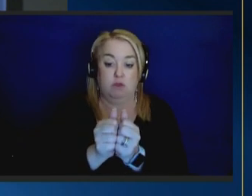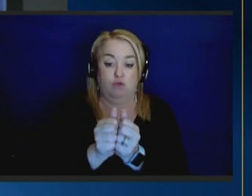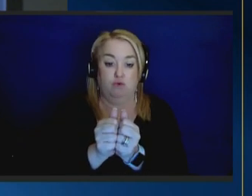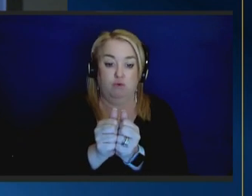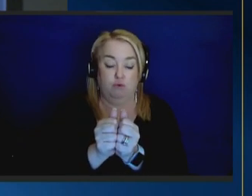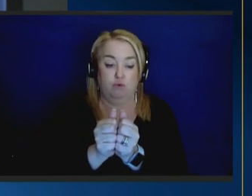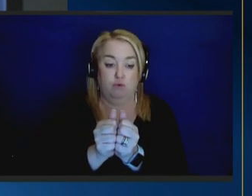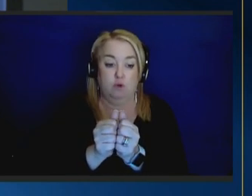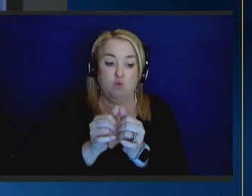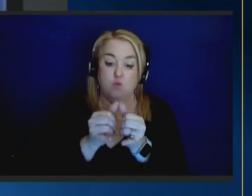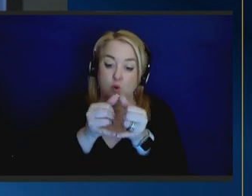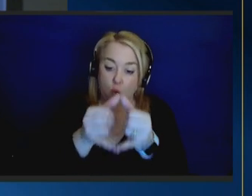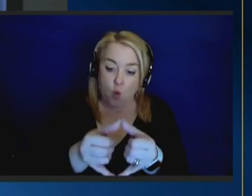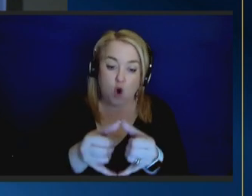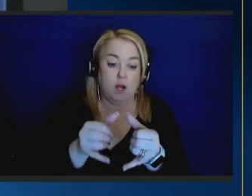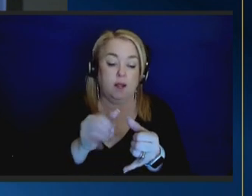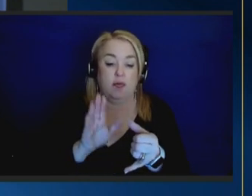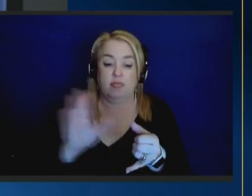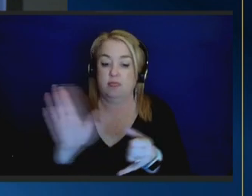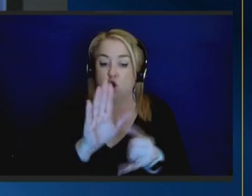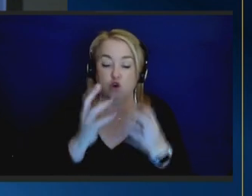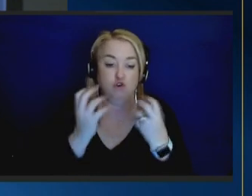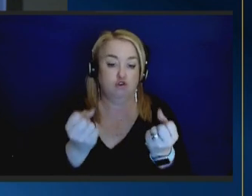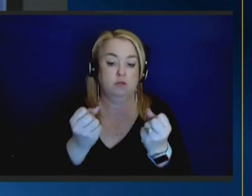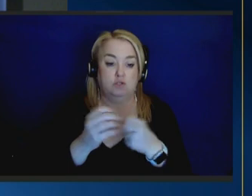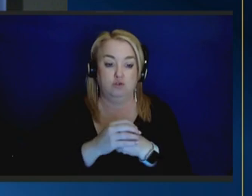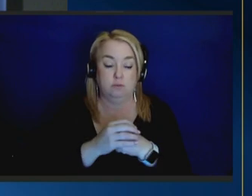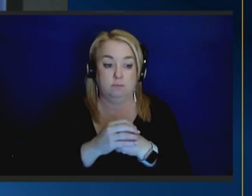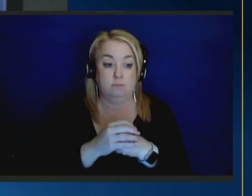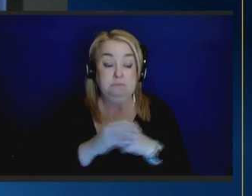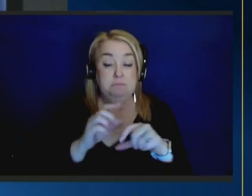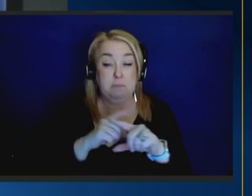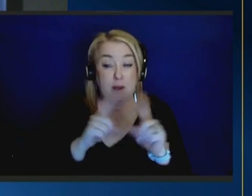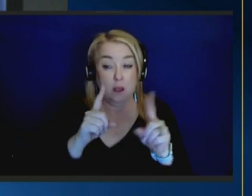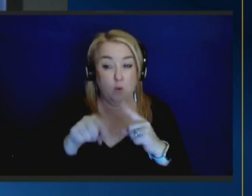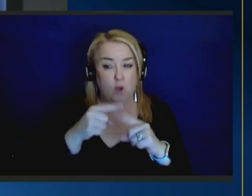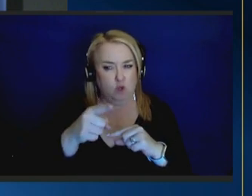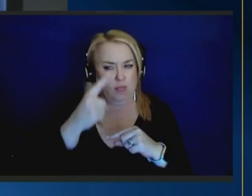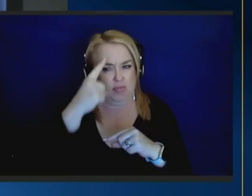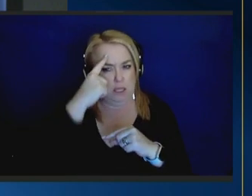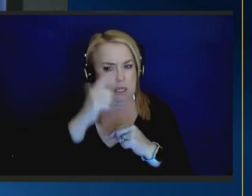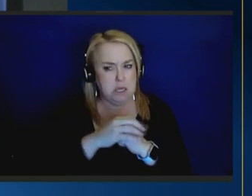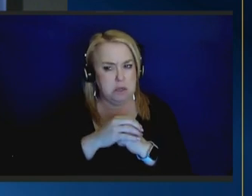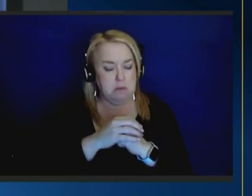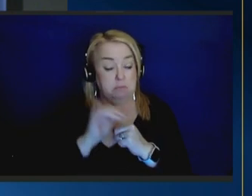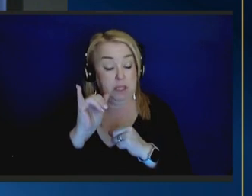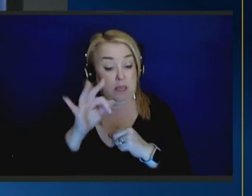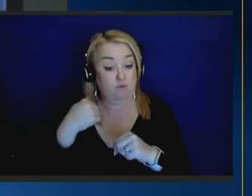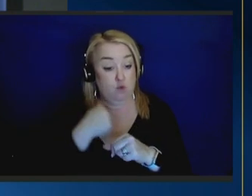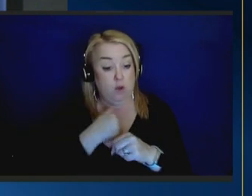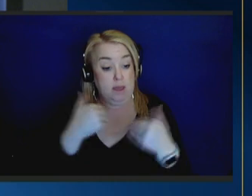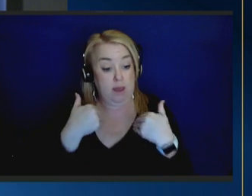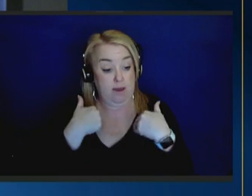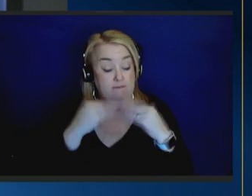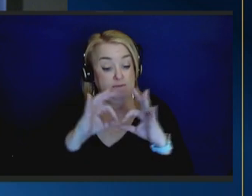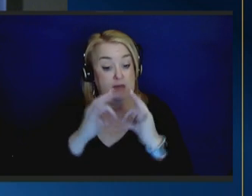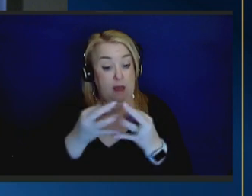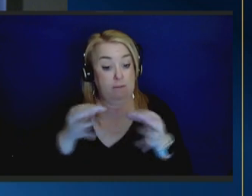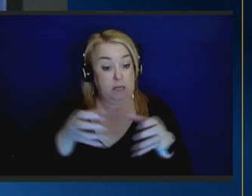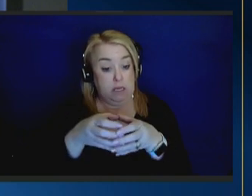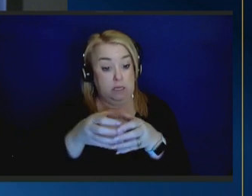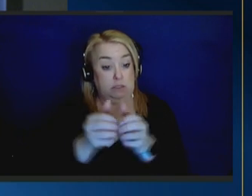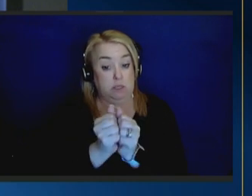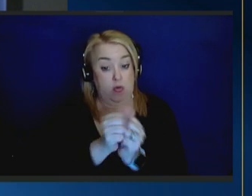rewarding the courage that goes into this but at the end of the day the day when you think about it if we're keeping a family together if we're making it